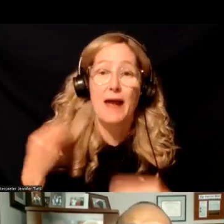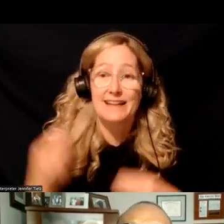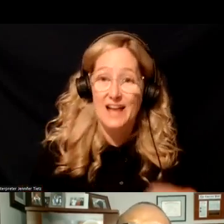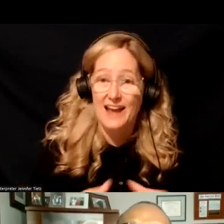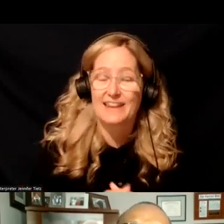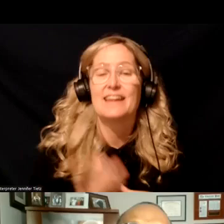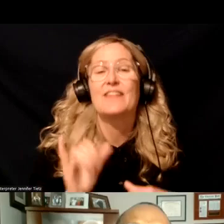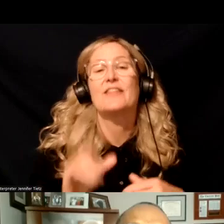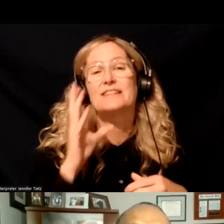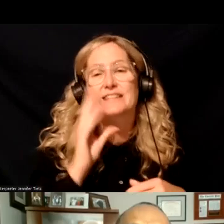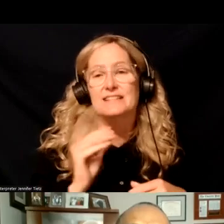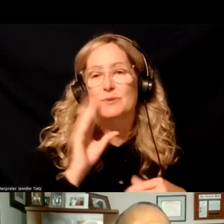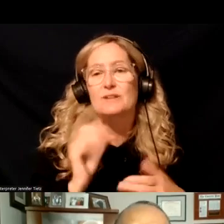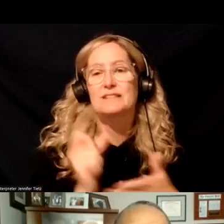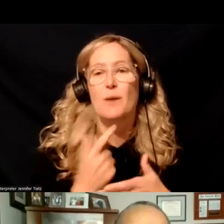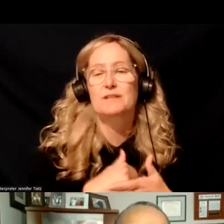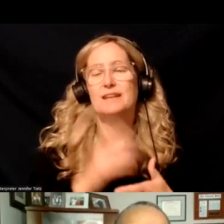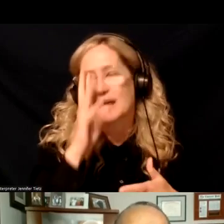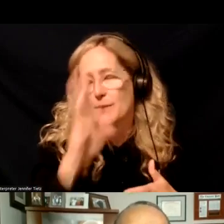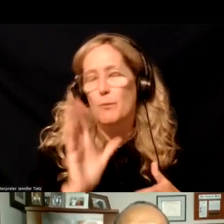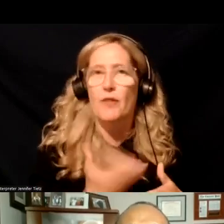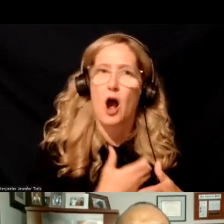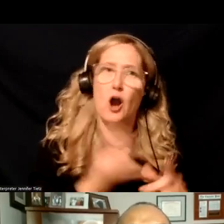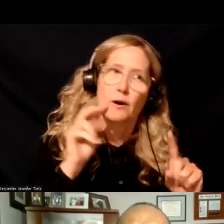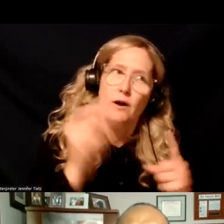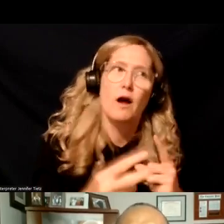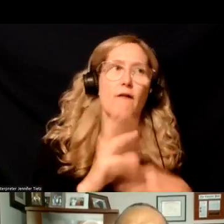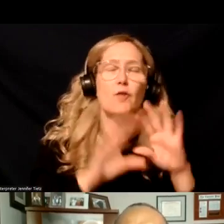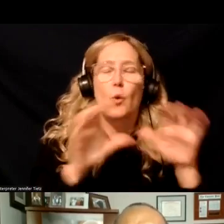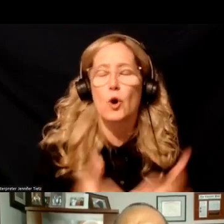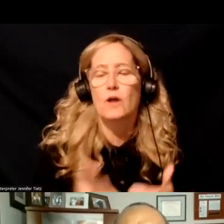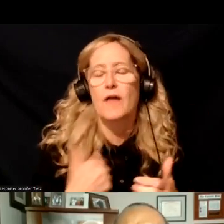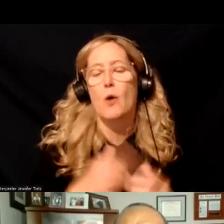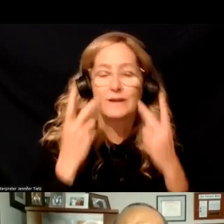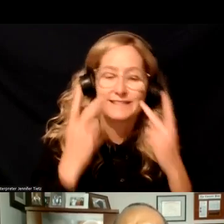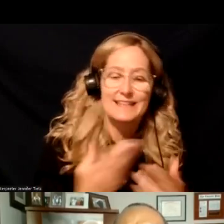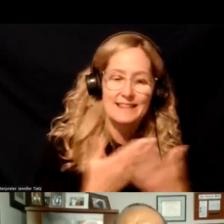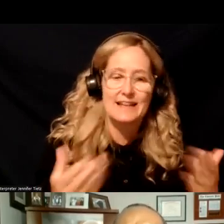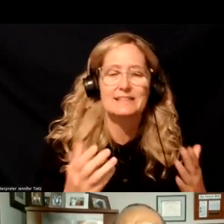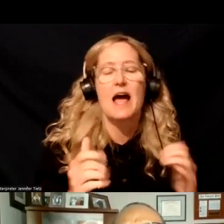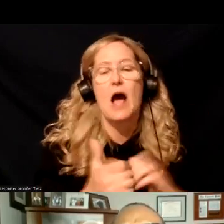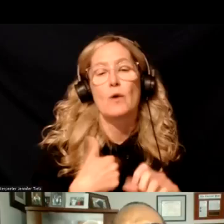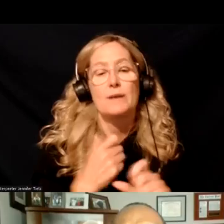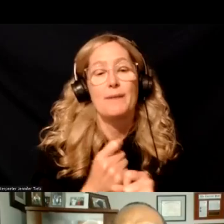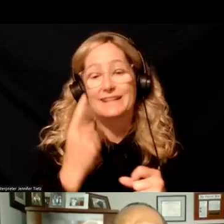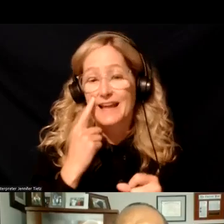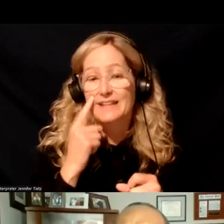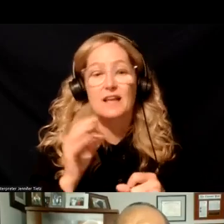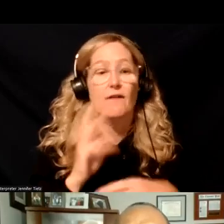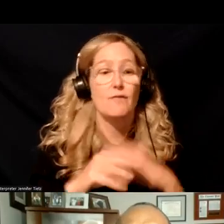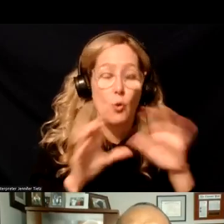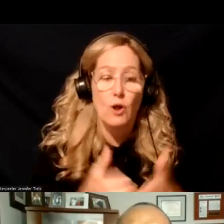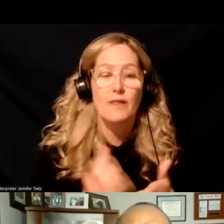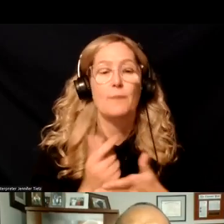experience helps us form our narrative of the world. It's the way we frame things, the way we make sense of the world. It helps us find